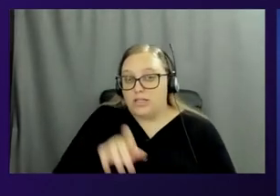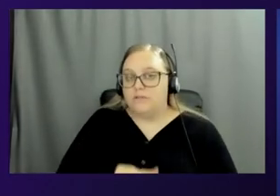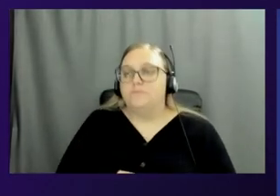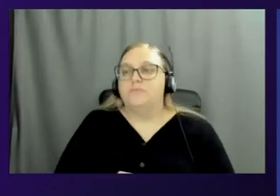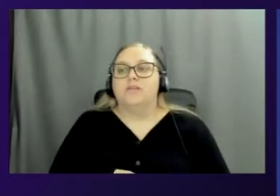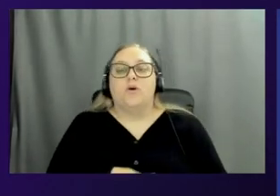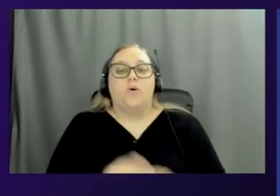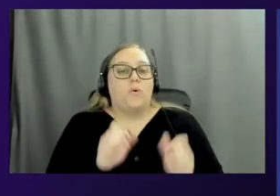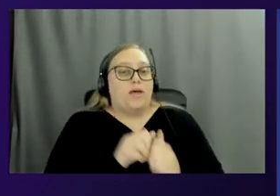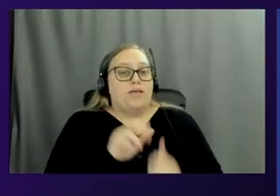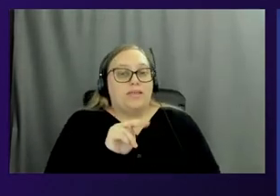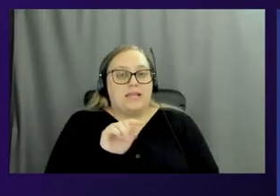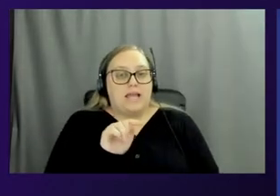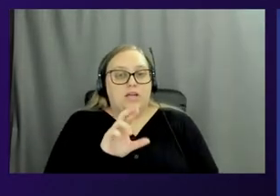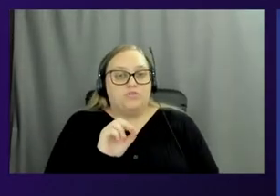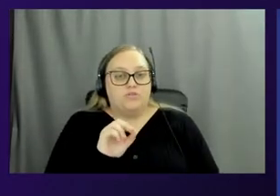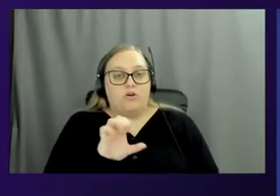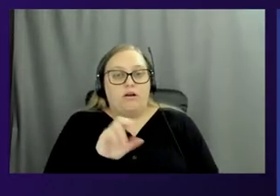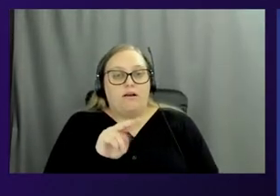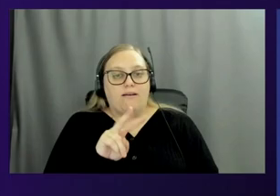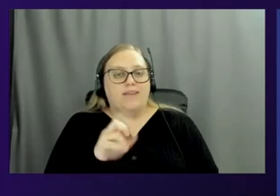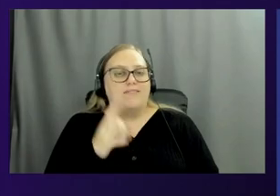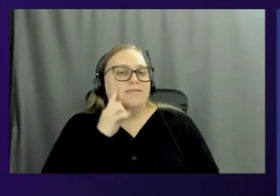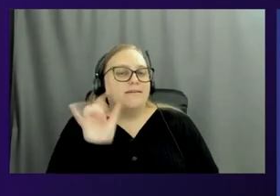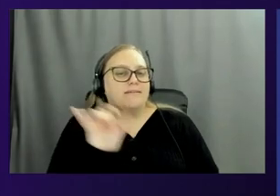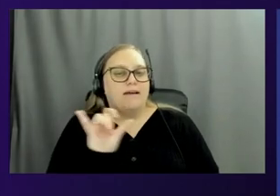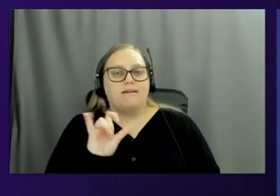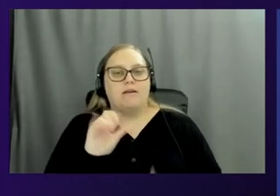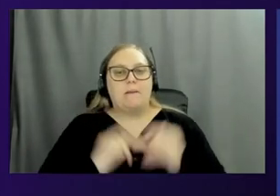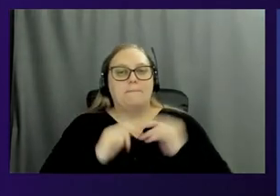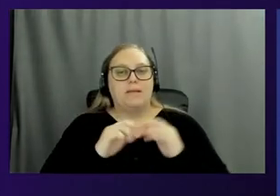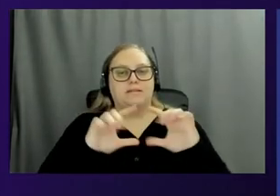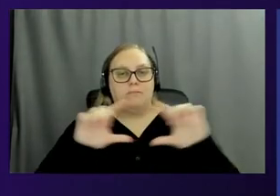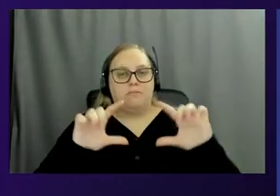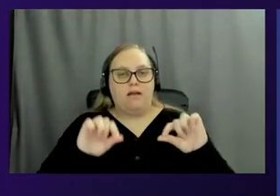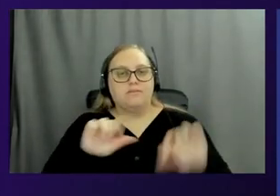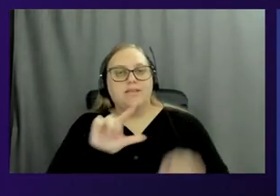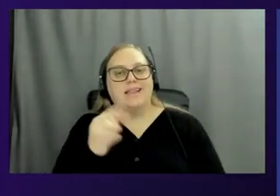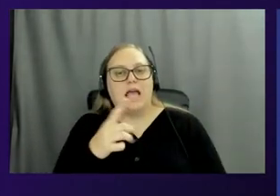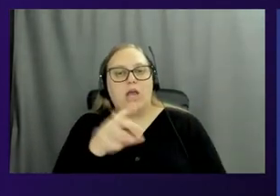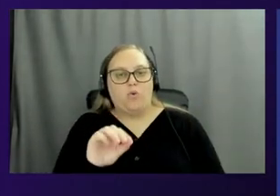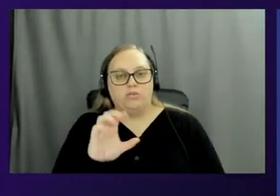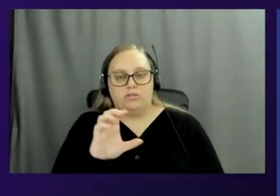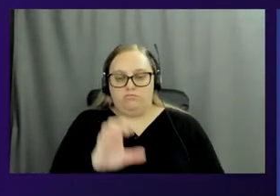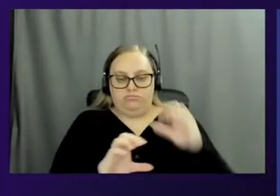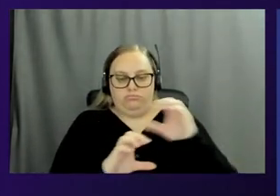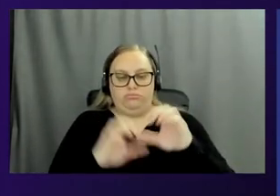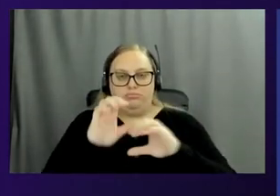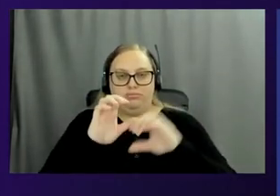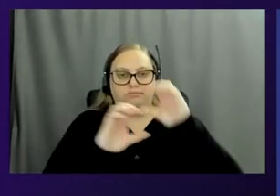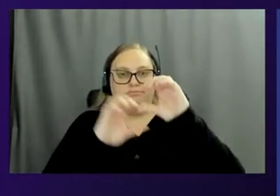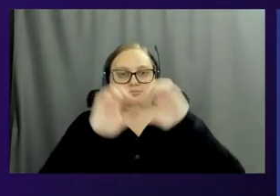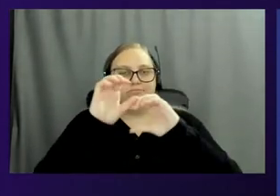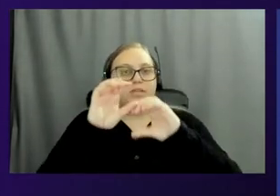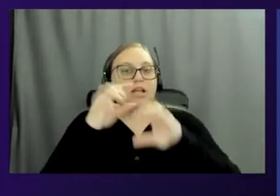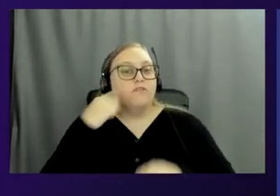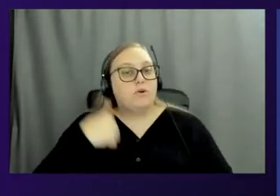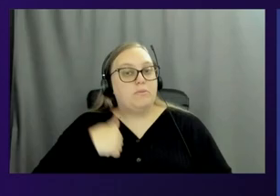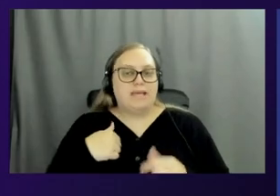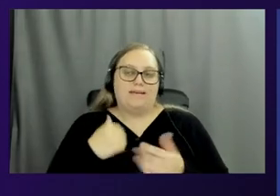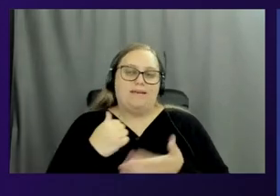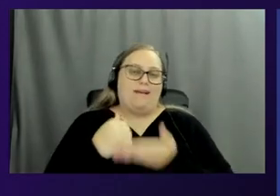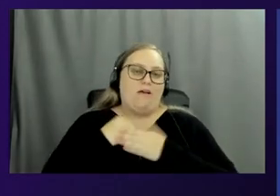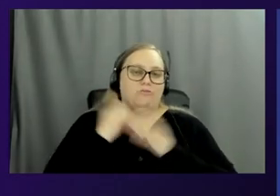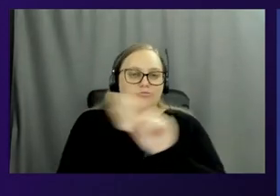Enclays as building blocks, um, Lego bricks, and we have, we know, it's, it's super exciting for me personally to see how customers have